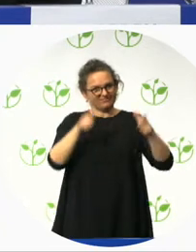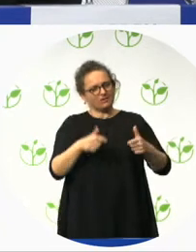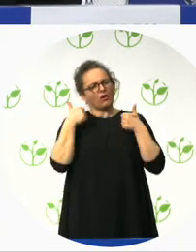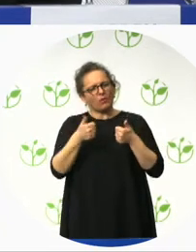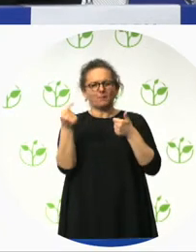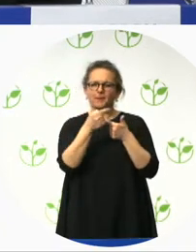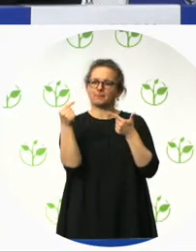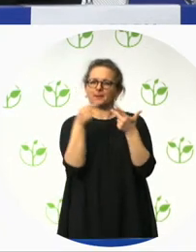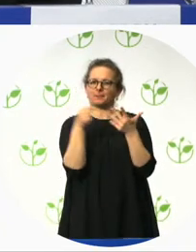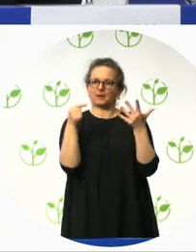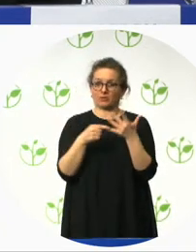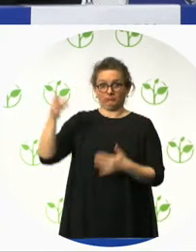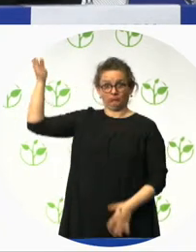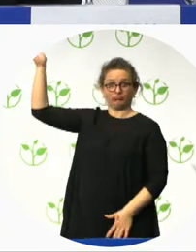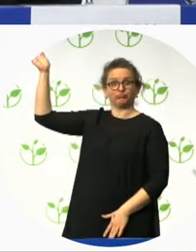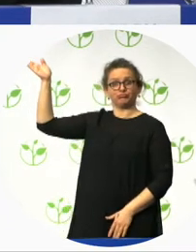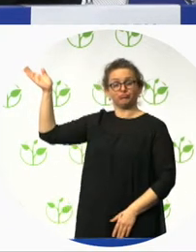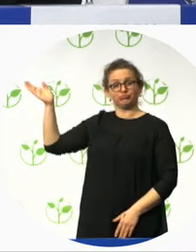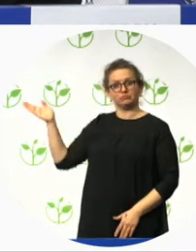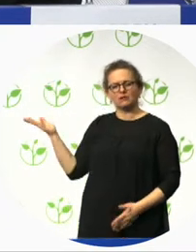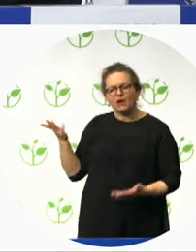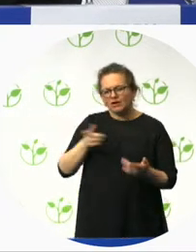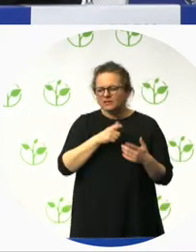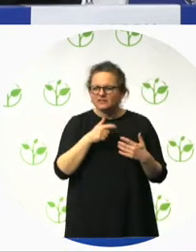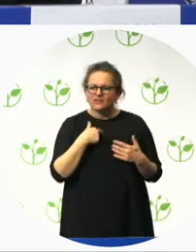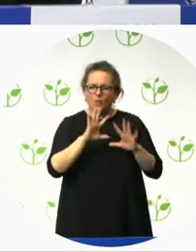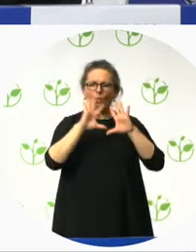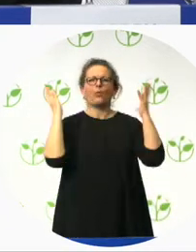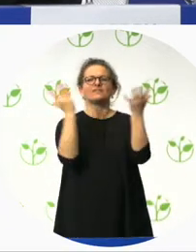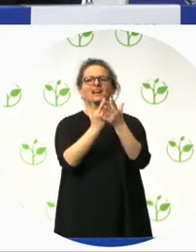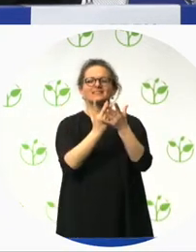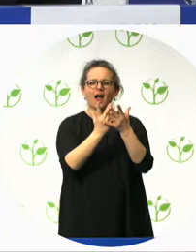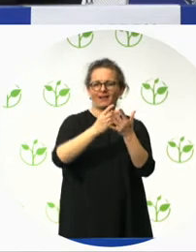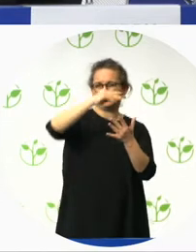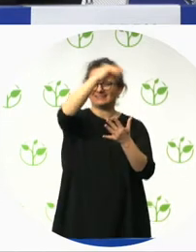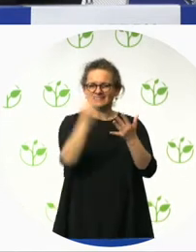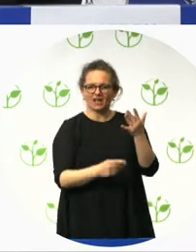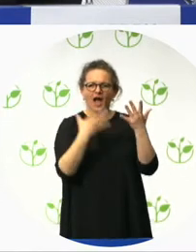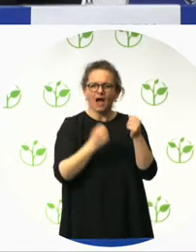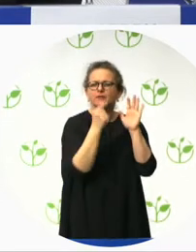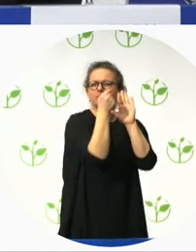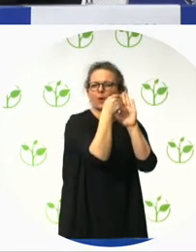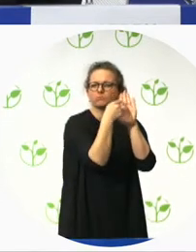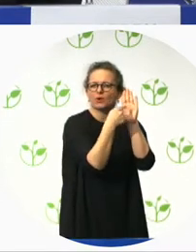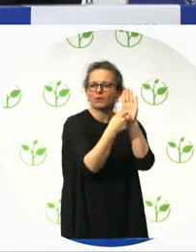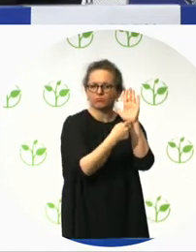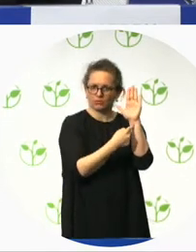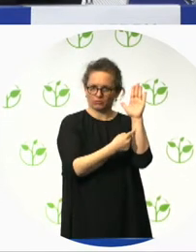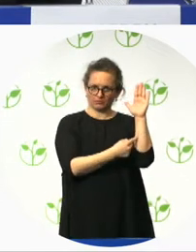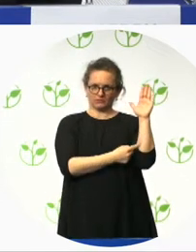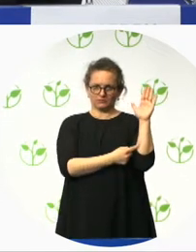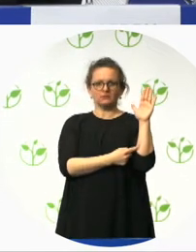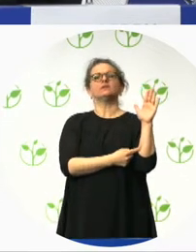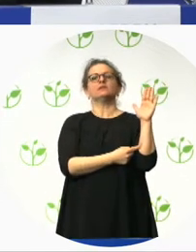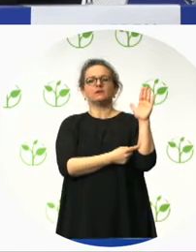design measures. And you can see that one of the goals was to be certified by the GUDC, which it was. And actually the, it was the first adopter of the